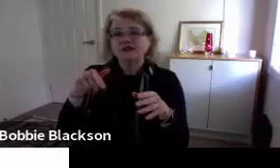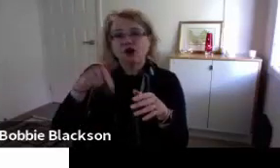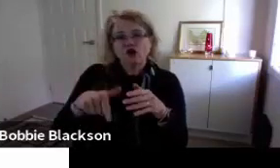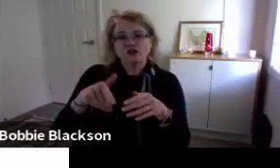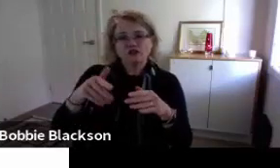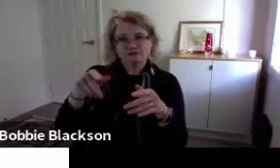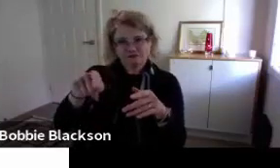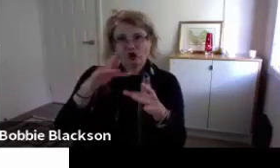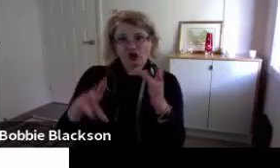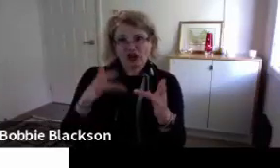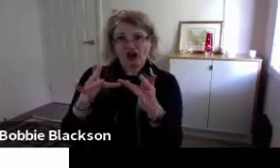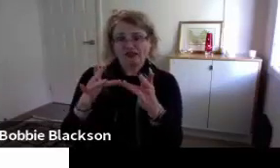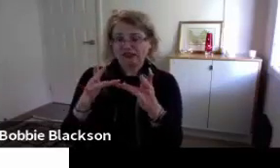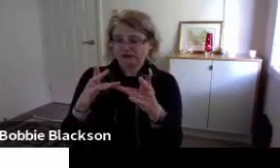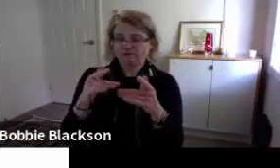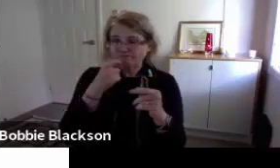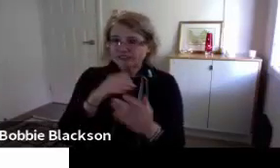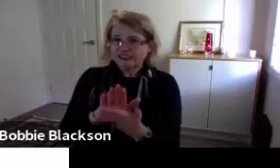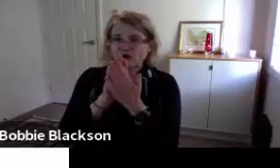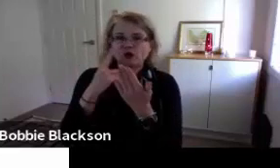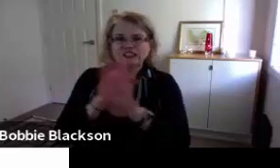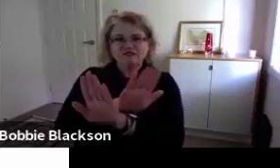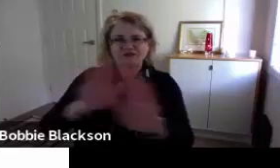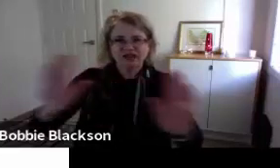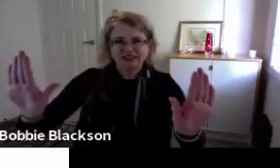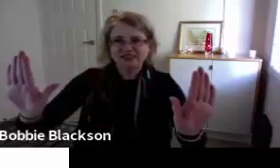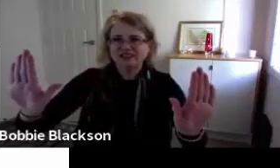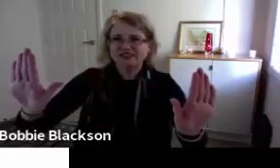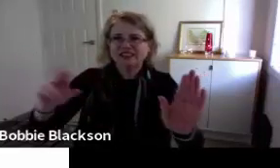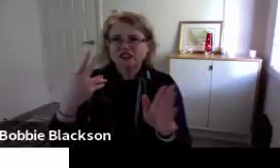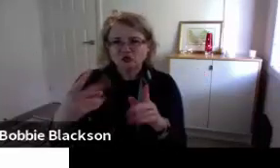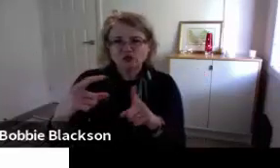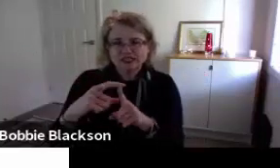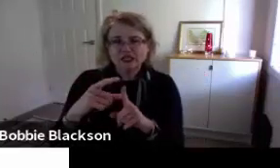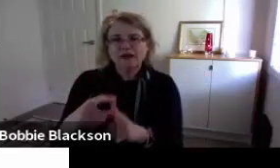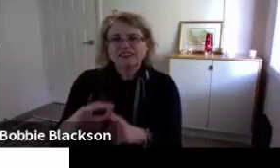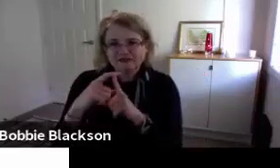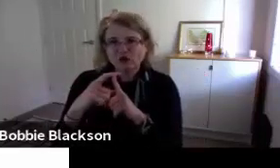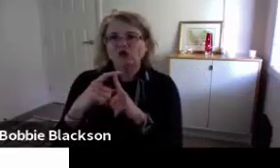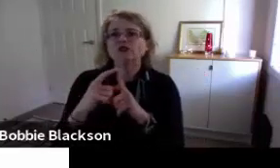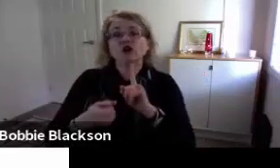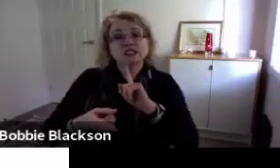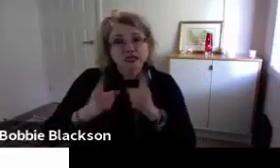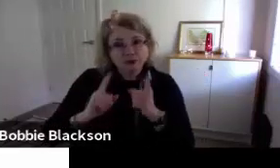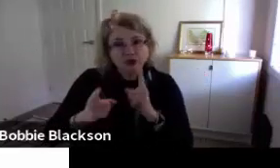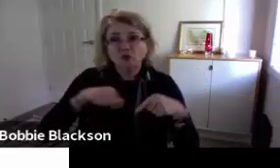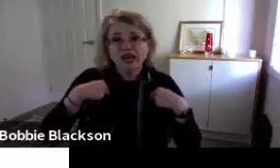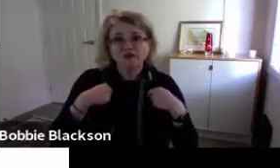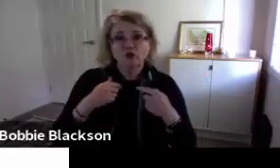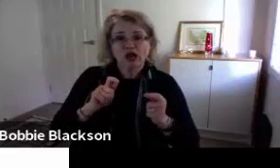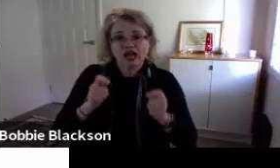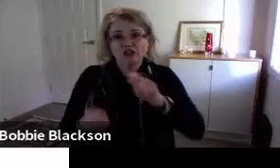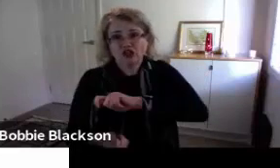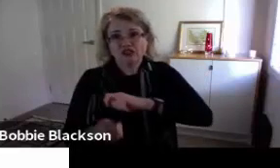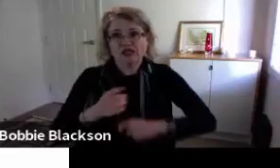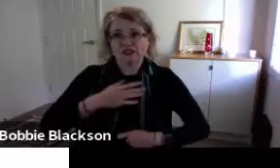And because of this, the nature of the three-dimensional language of Auslan can really be impacted because